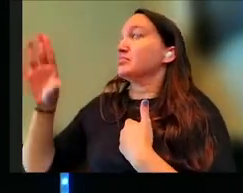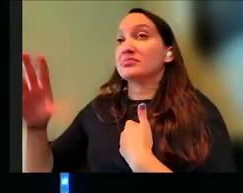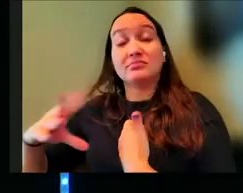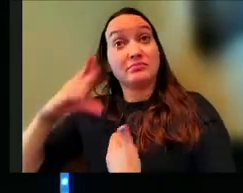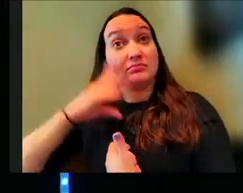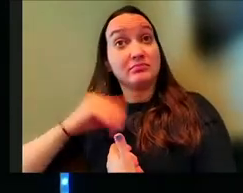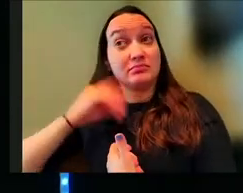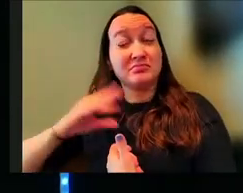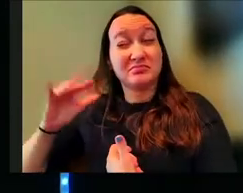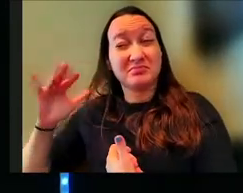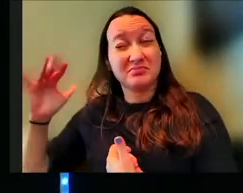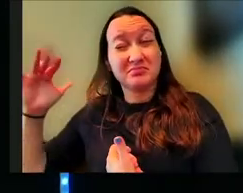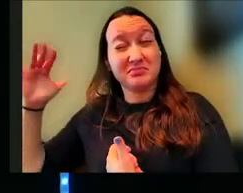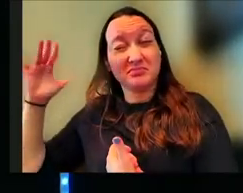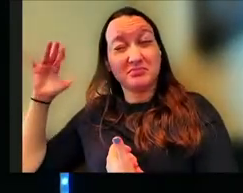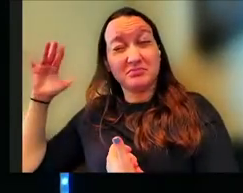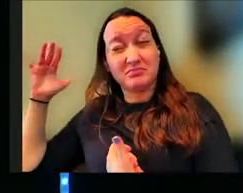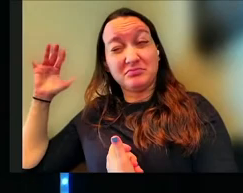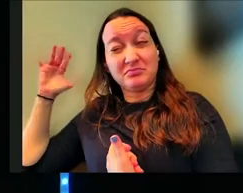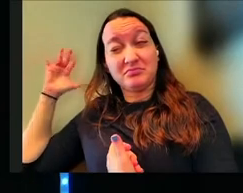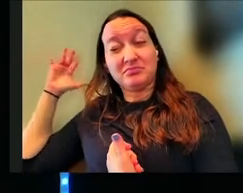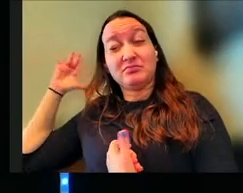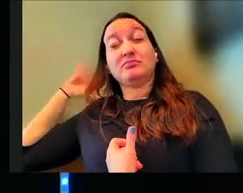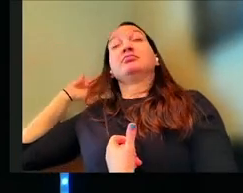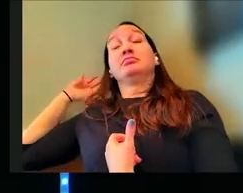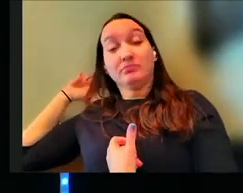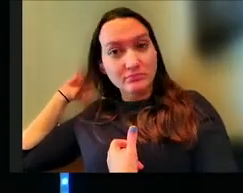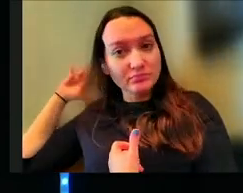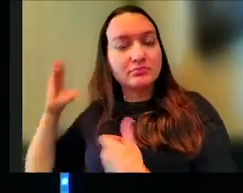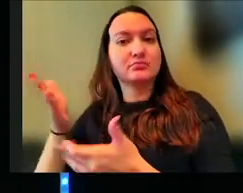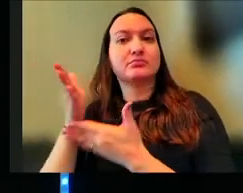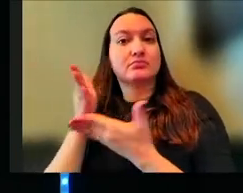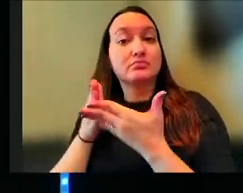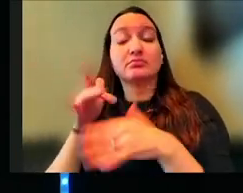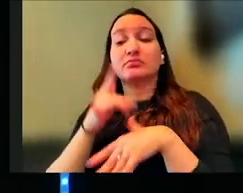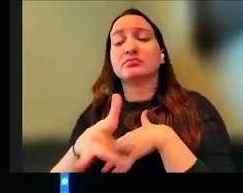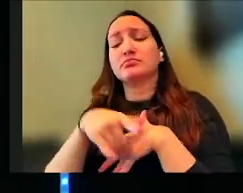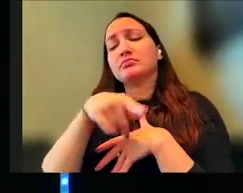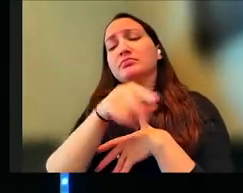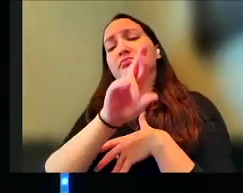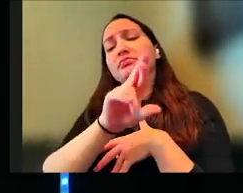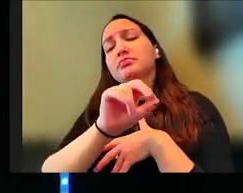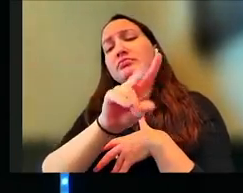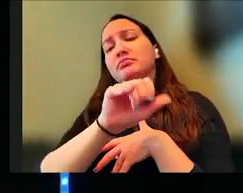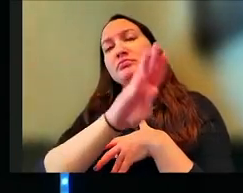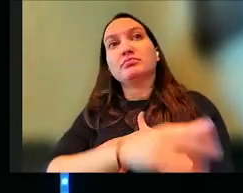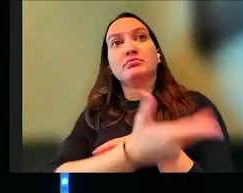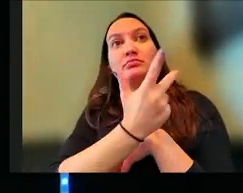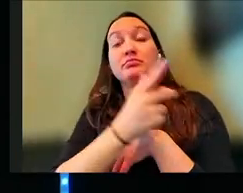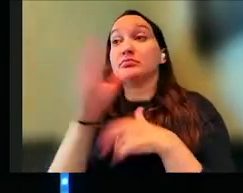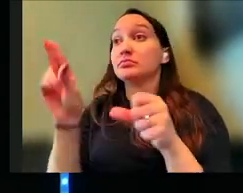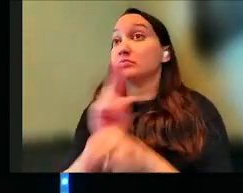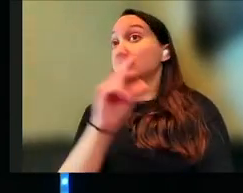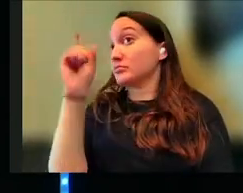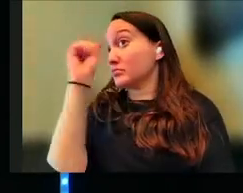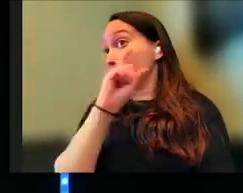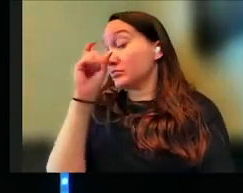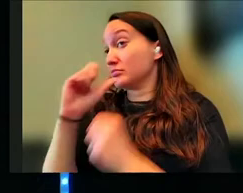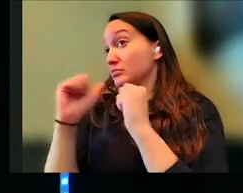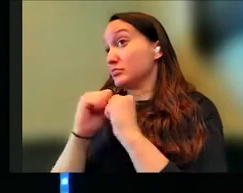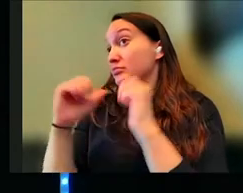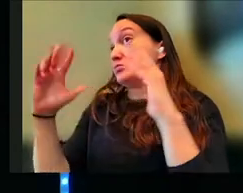the beginning, from the very, very beginning. There's a part earlier in Proverbs, I believe, 3, where it says God used wisdom in creation.